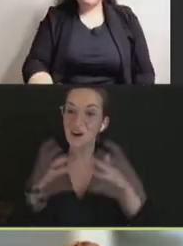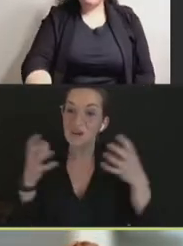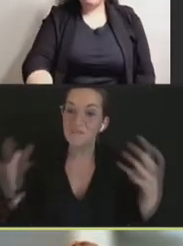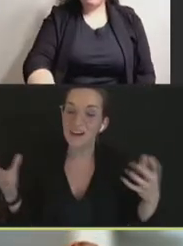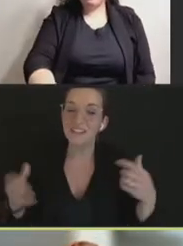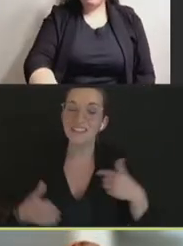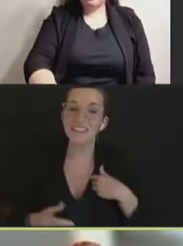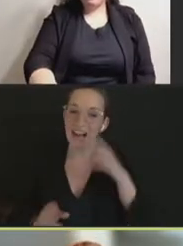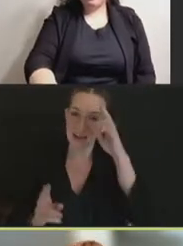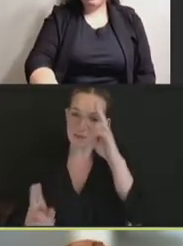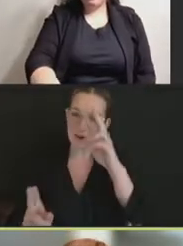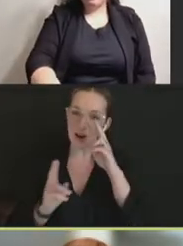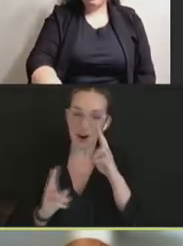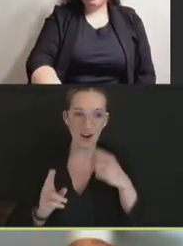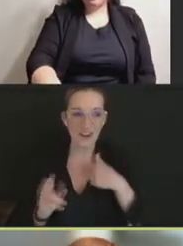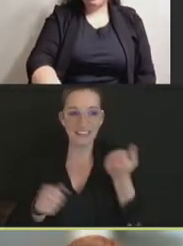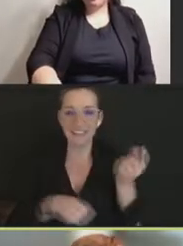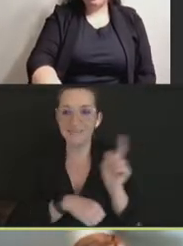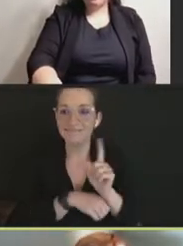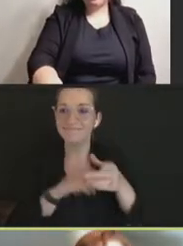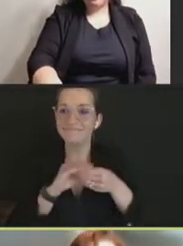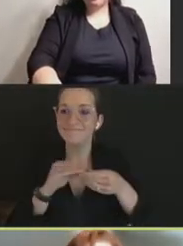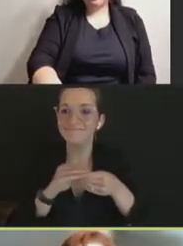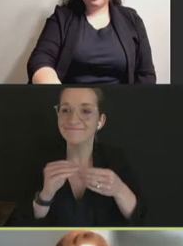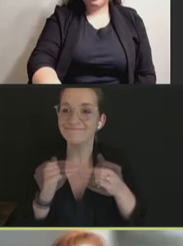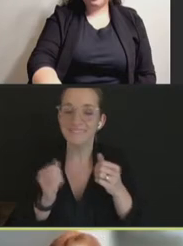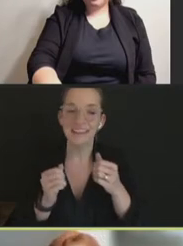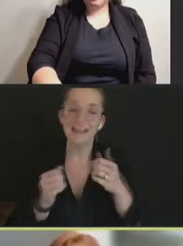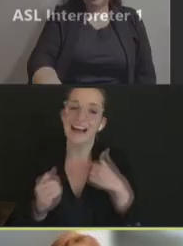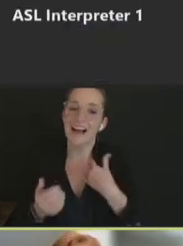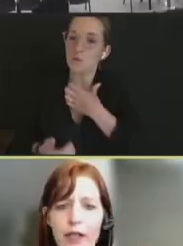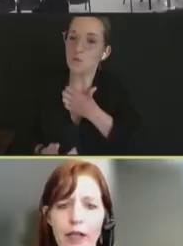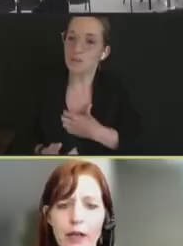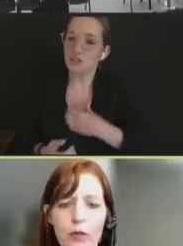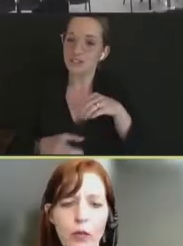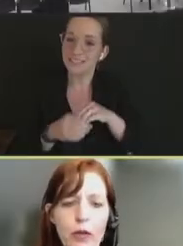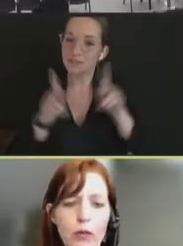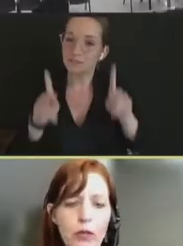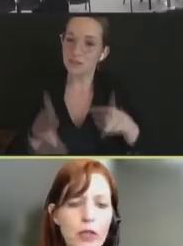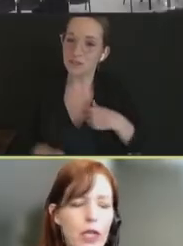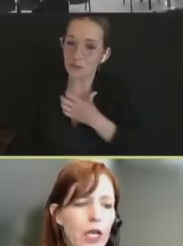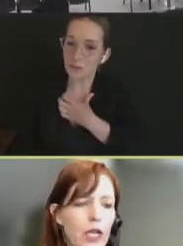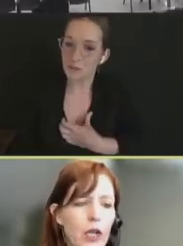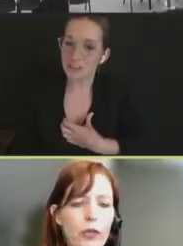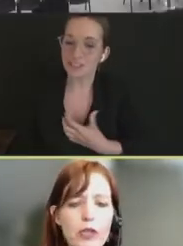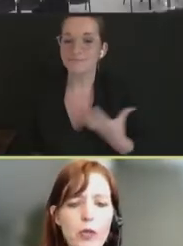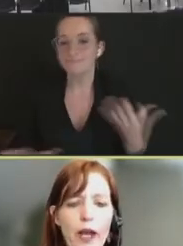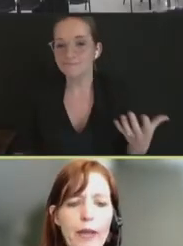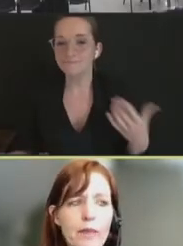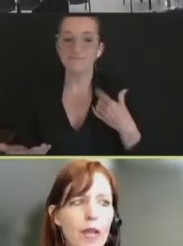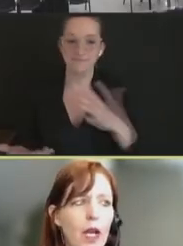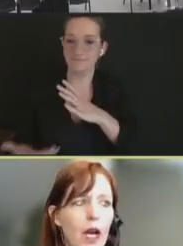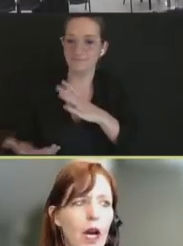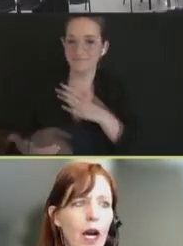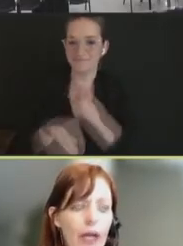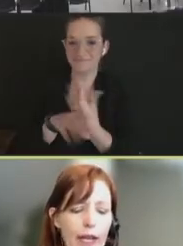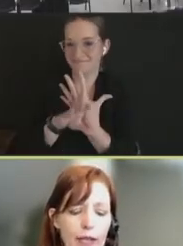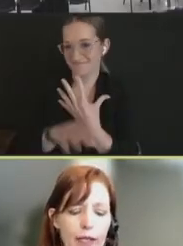be able to speak with you today. I wish I could be in person, but we will go this way.